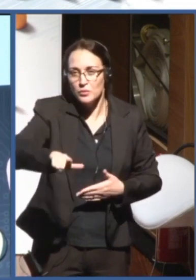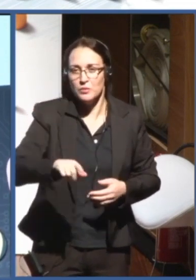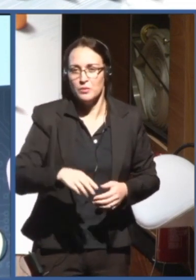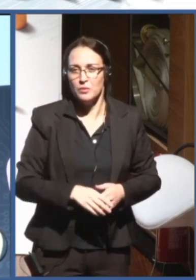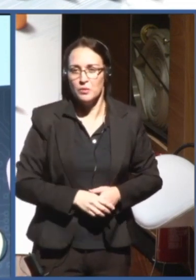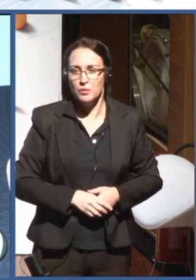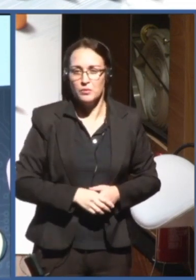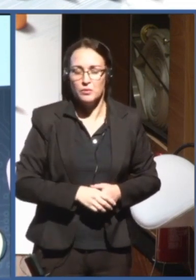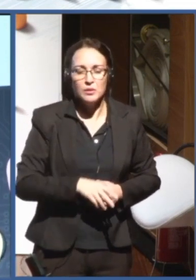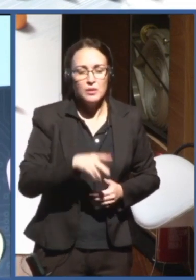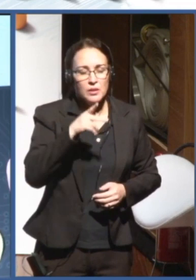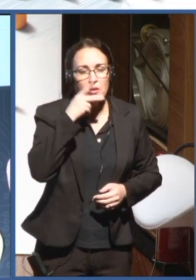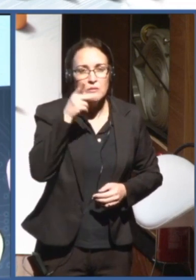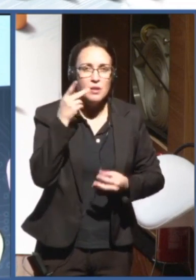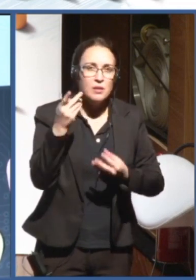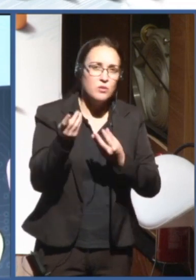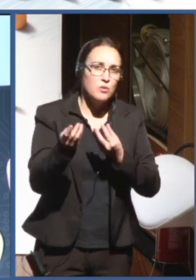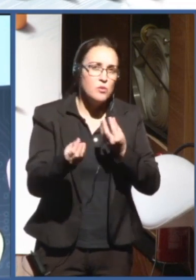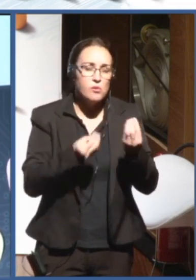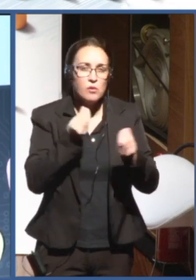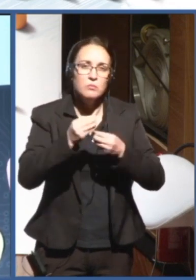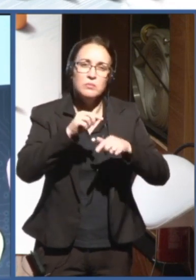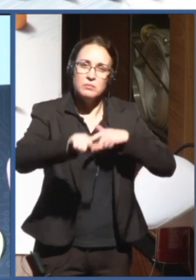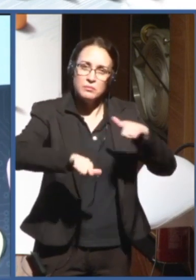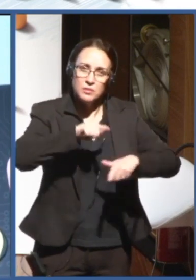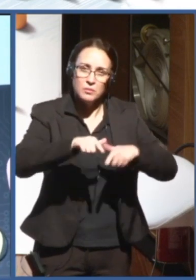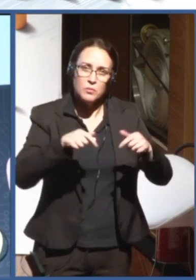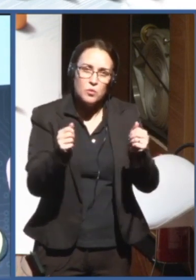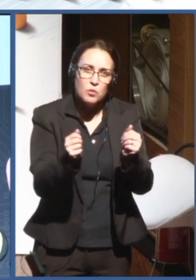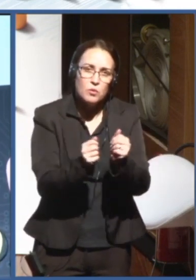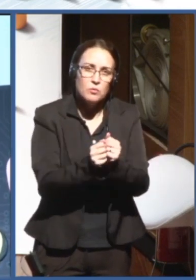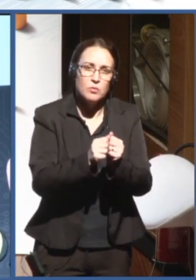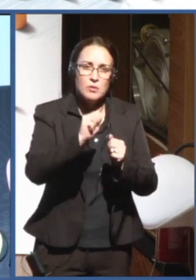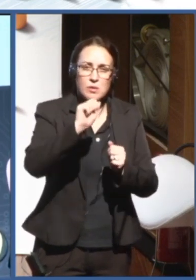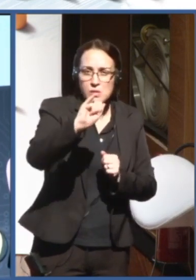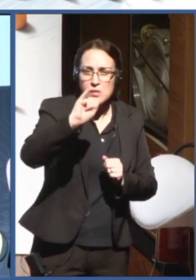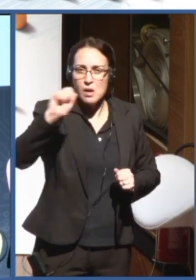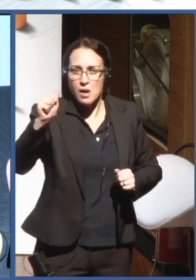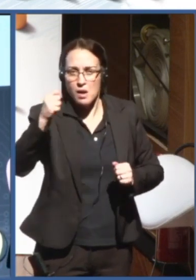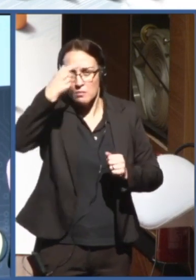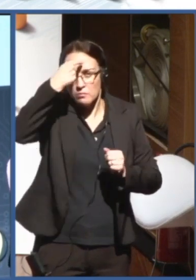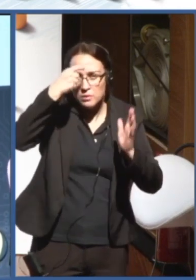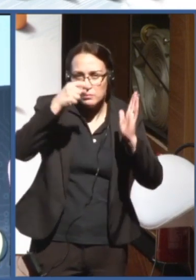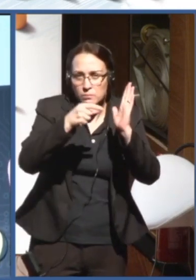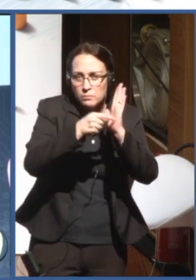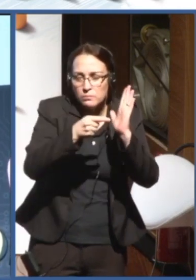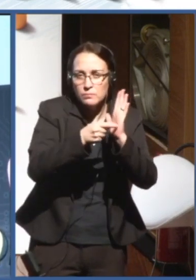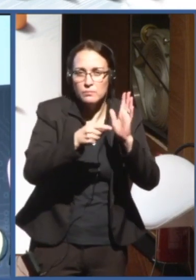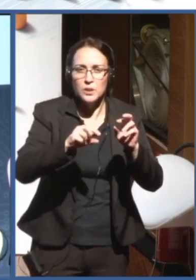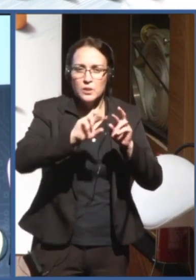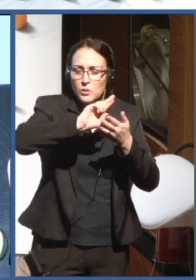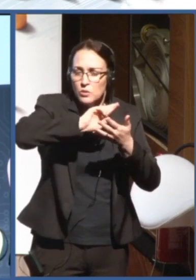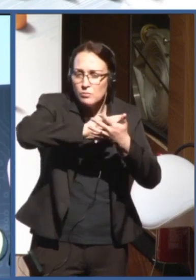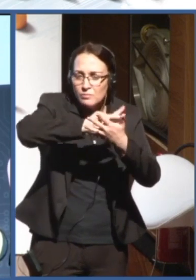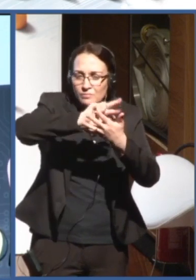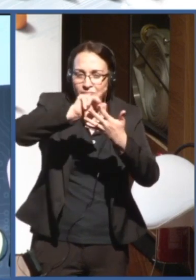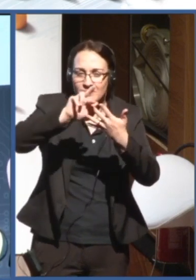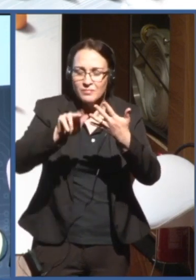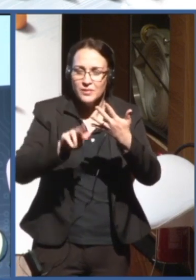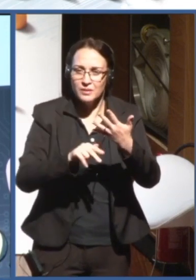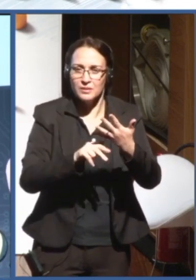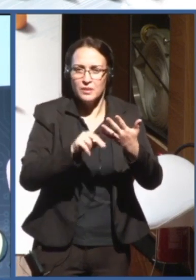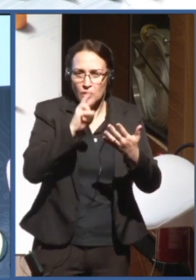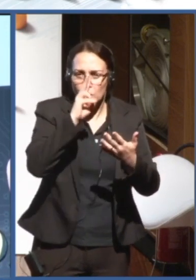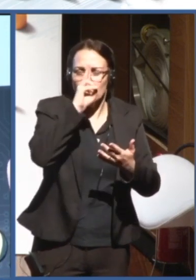all know, that AI has several impacts and aspects for the social living of humankind.